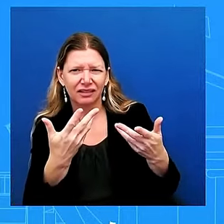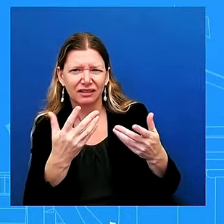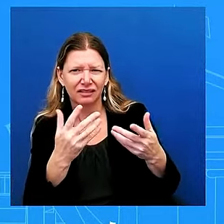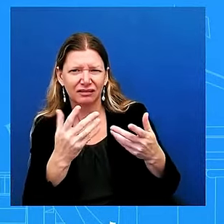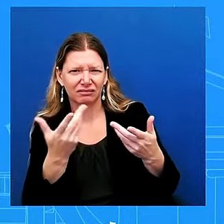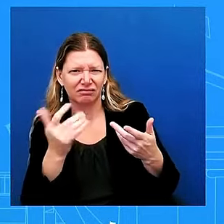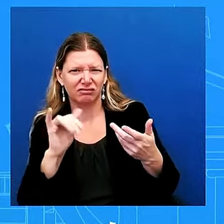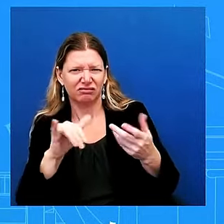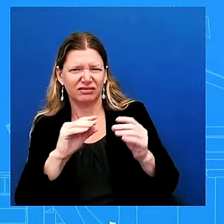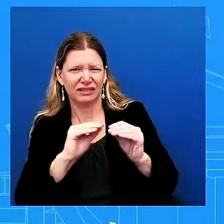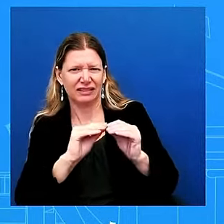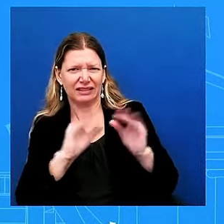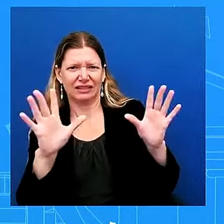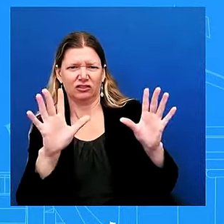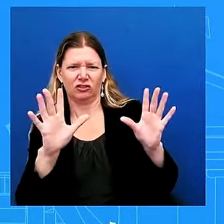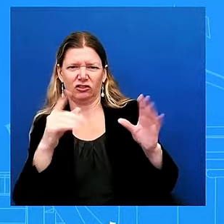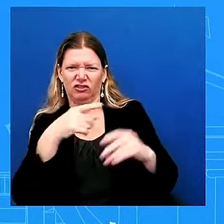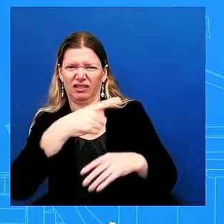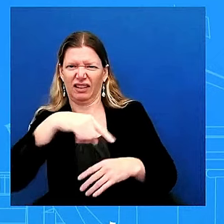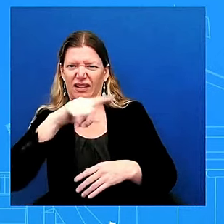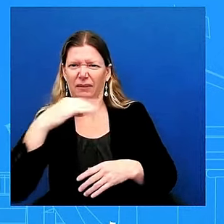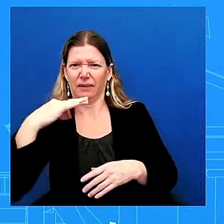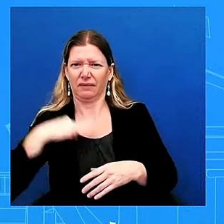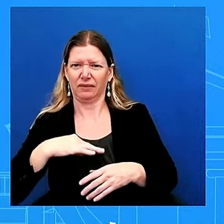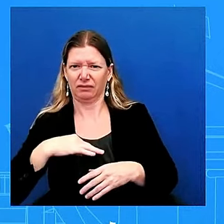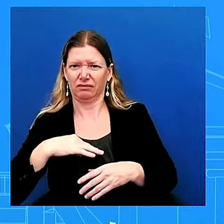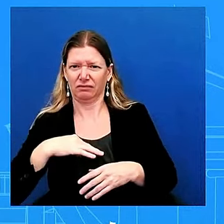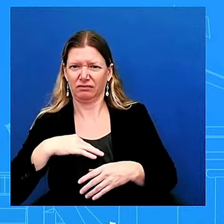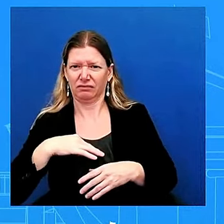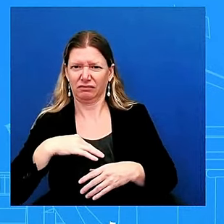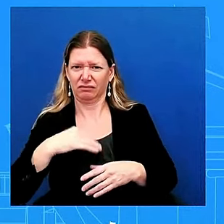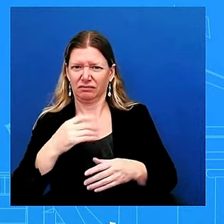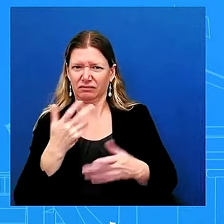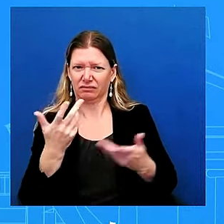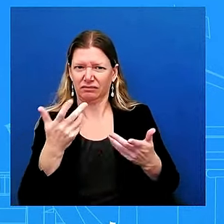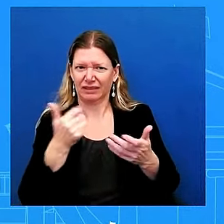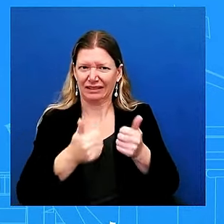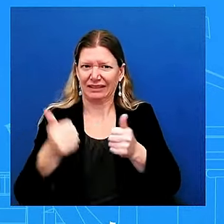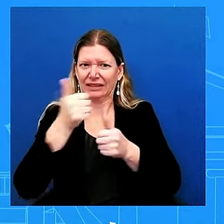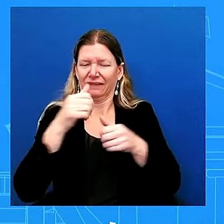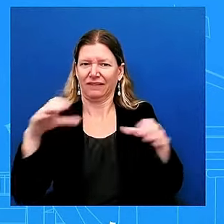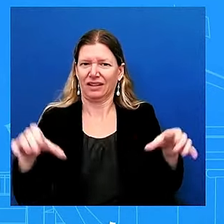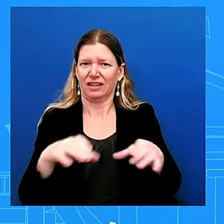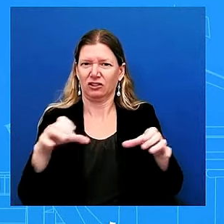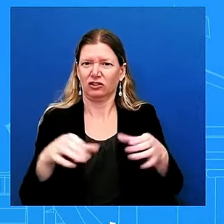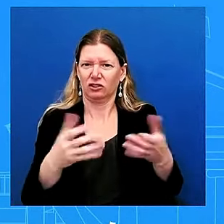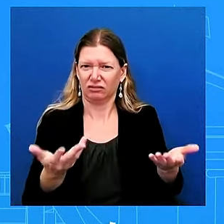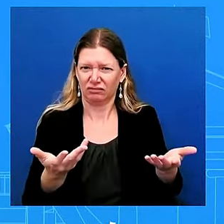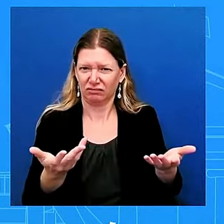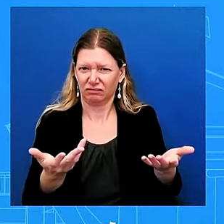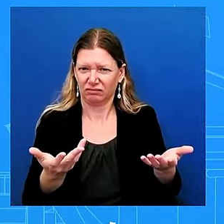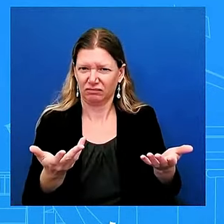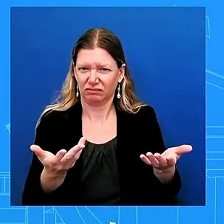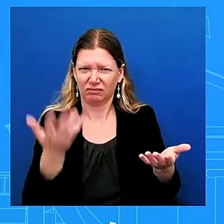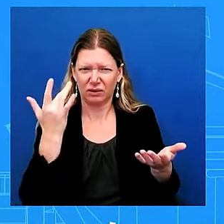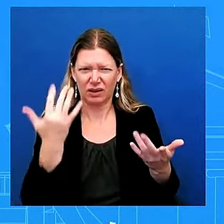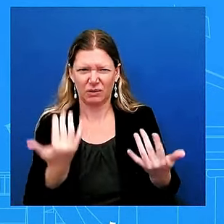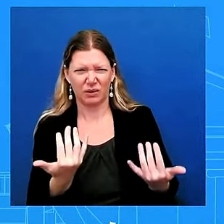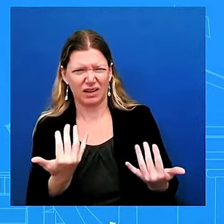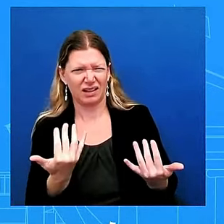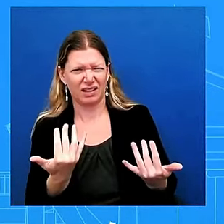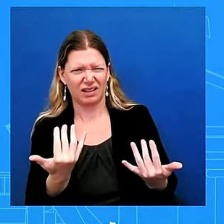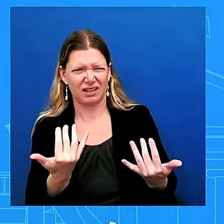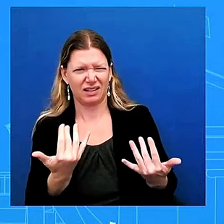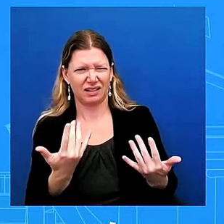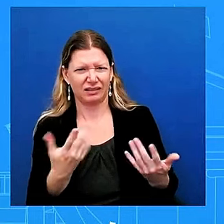action and obviously likes it if it's extending it so why not do it sooner but i don't i know you follow